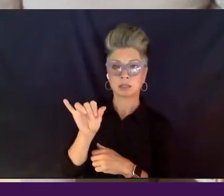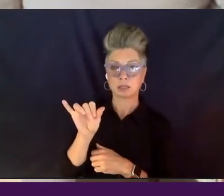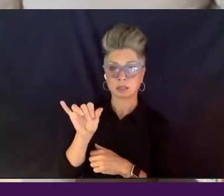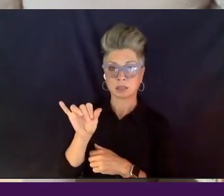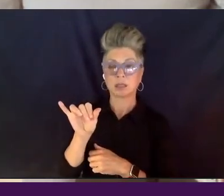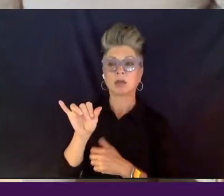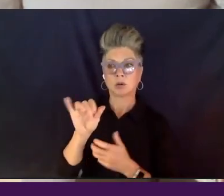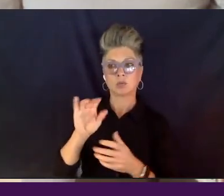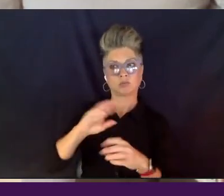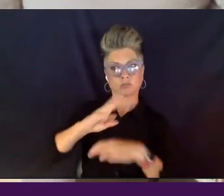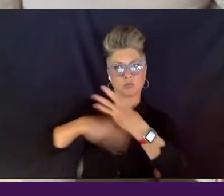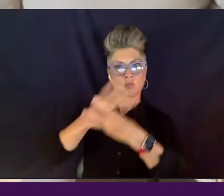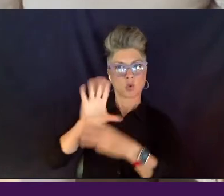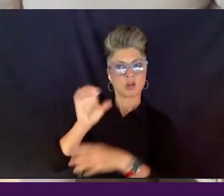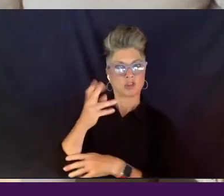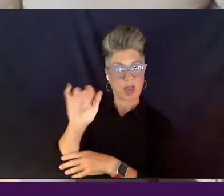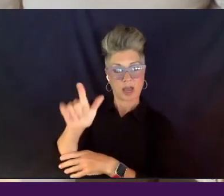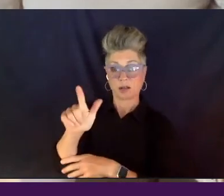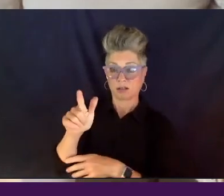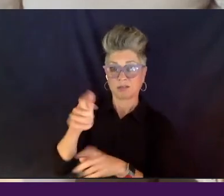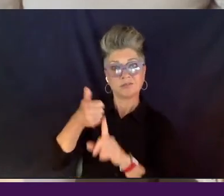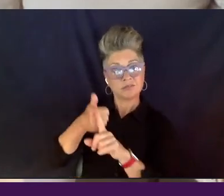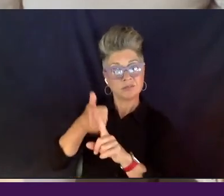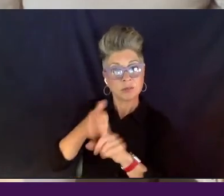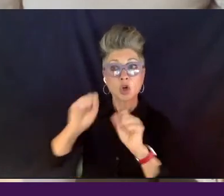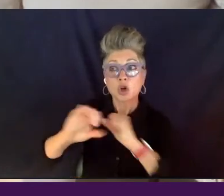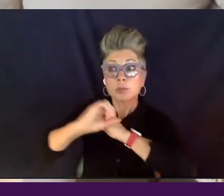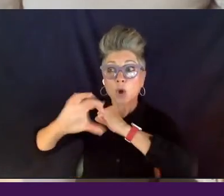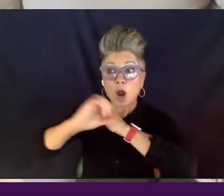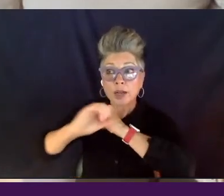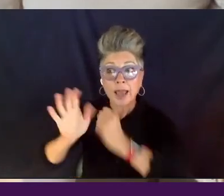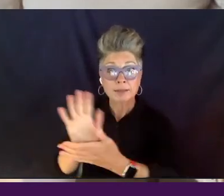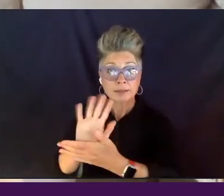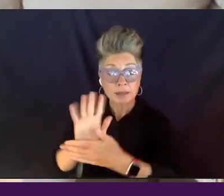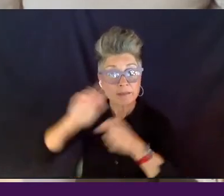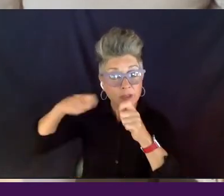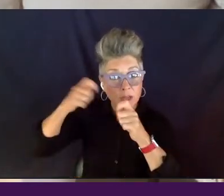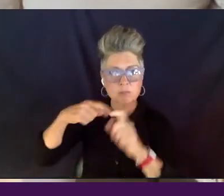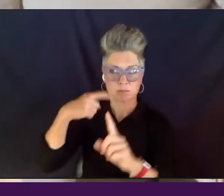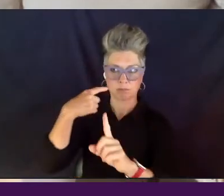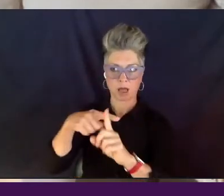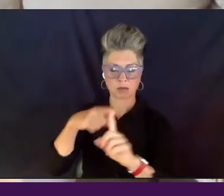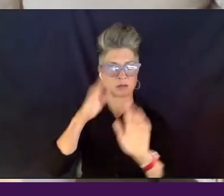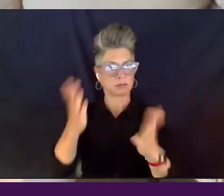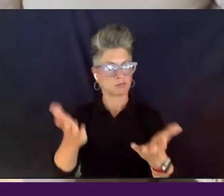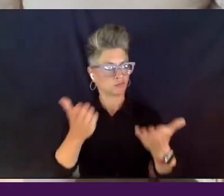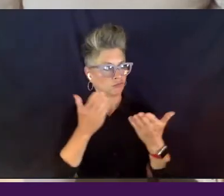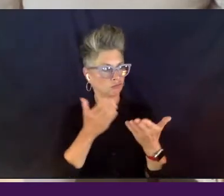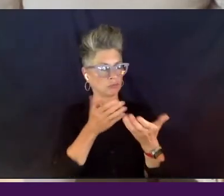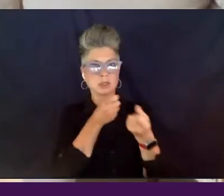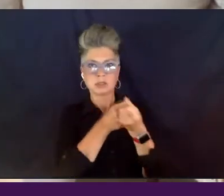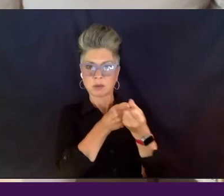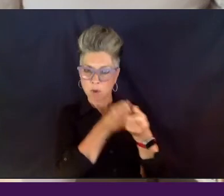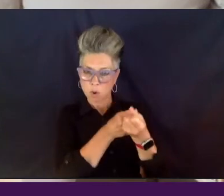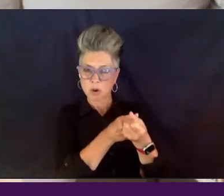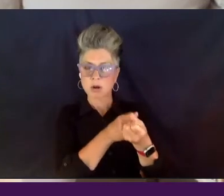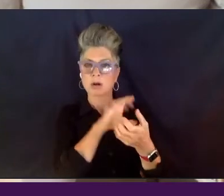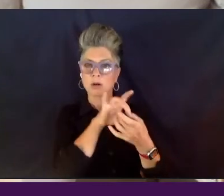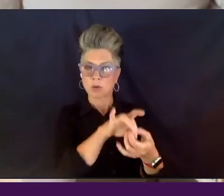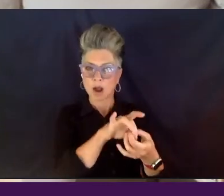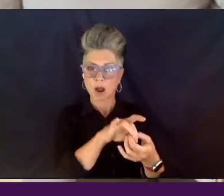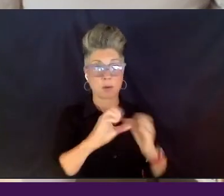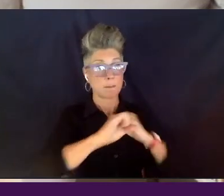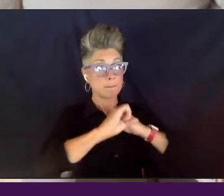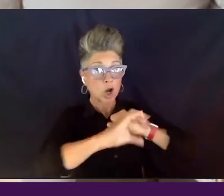World Channel was able to not just, um, broadcast the film, but also provide support around, uh, marketing